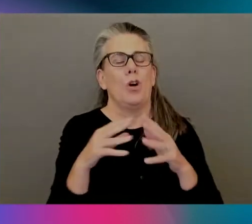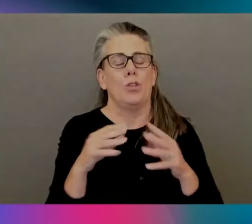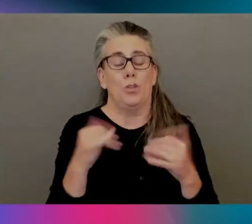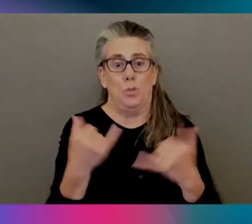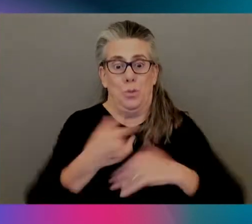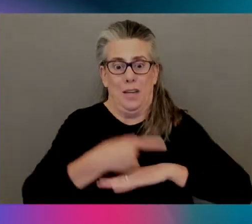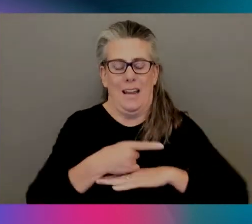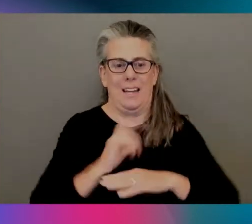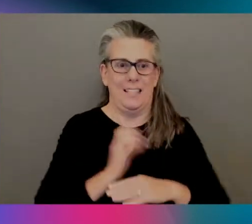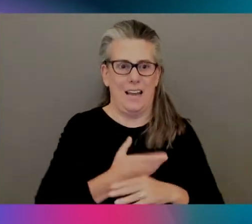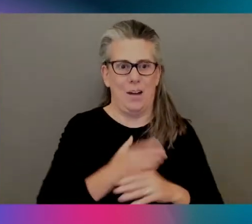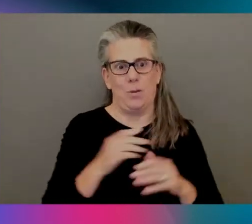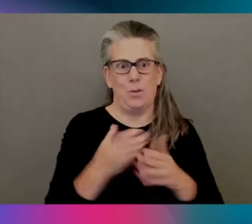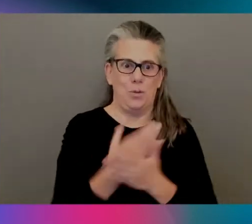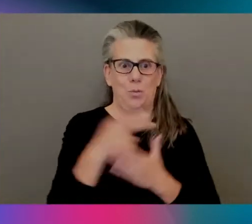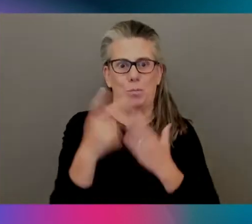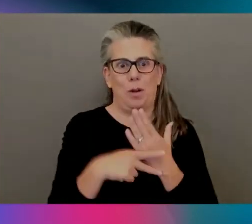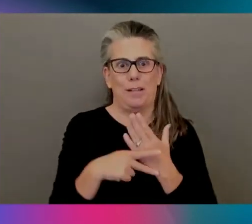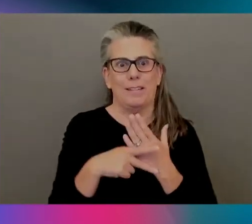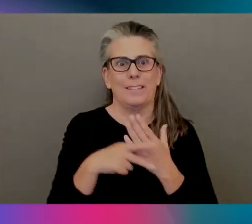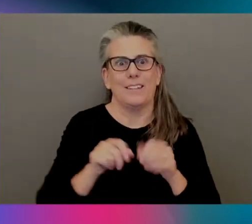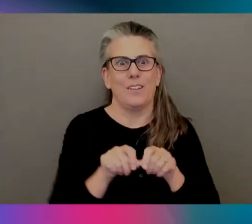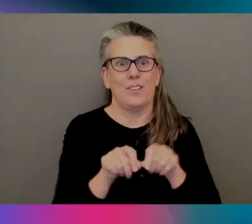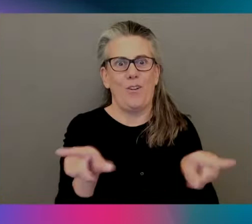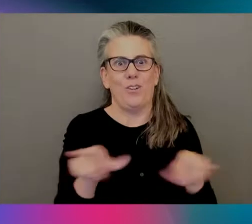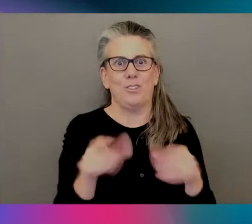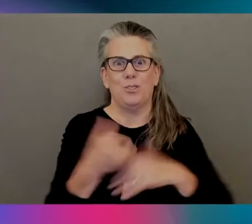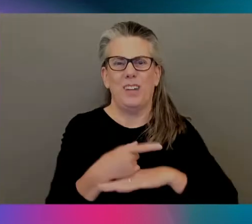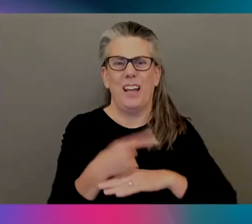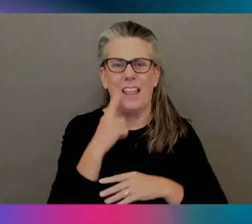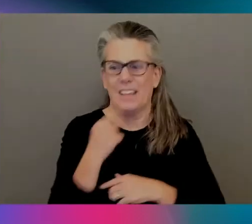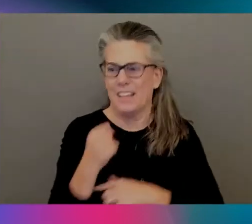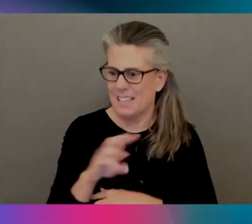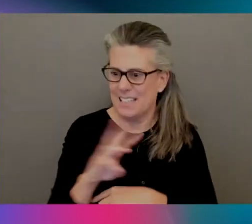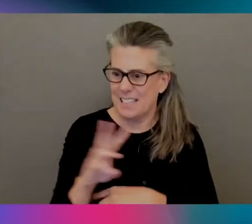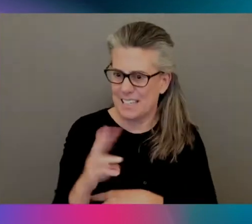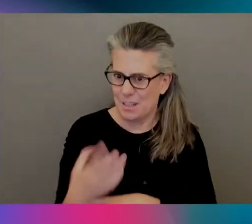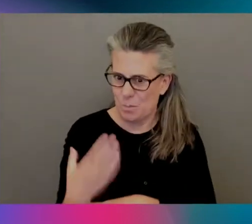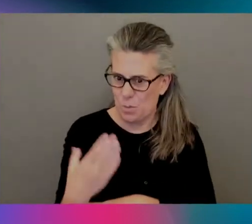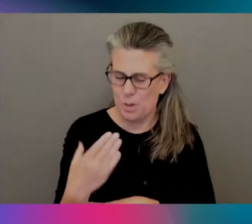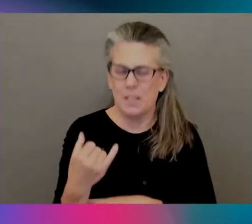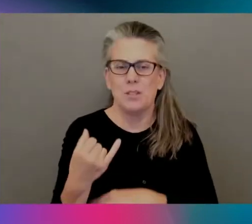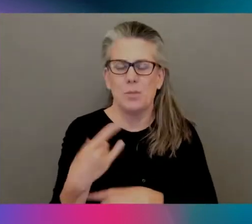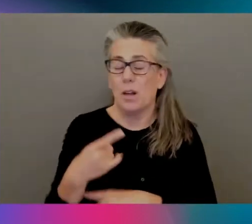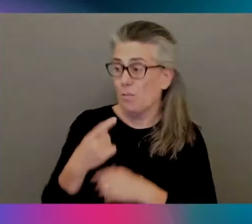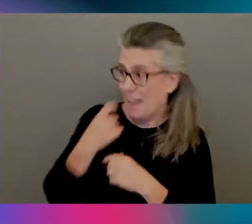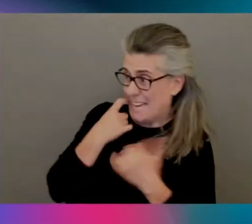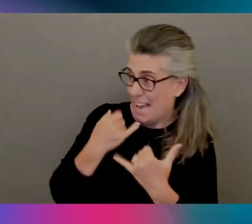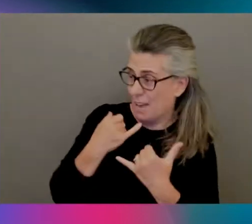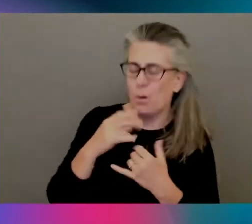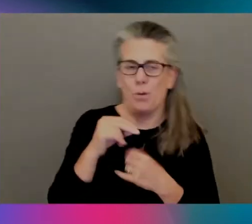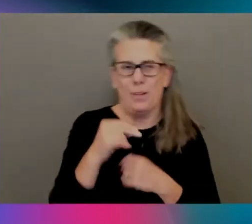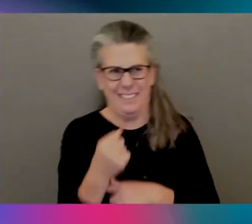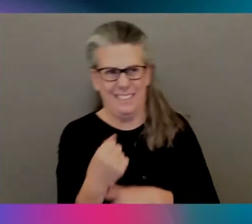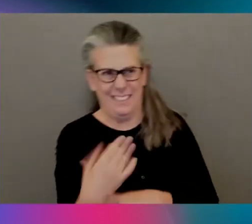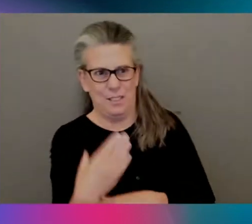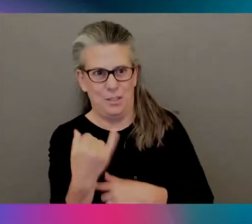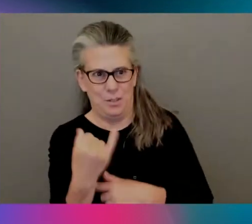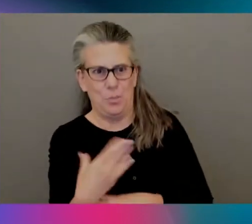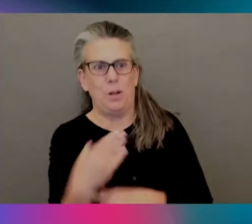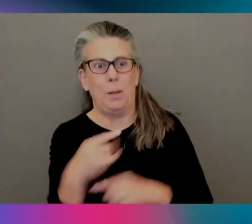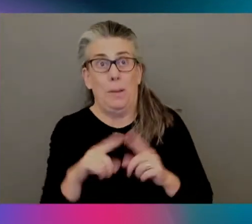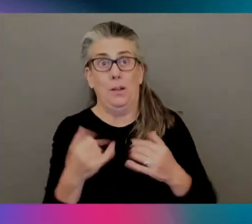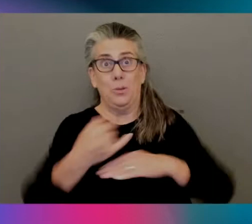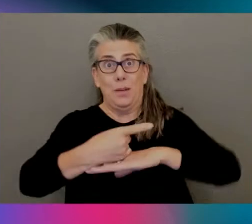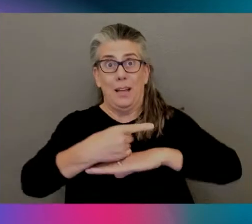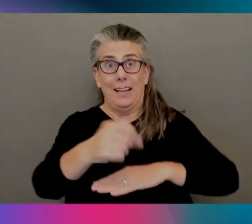launch something on AWS OnAir? I think we launched it at, like, 6 a.m., but, like, let's say we're launching it. no, no, no, no, we're launching it right now, this moment. You're